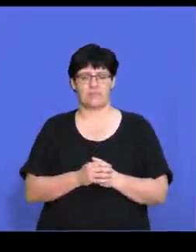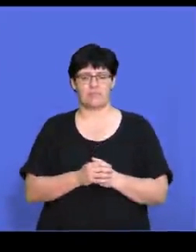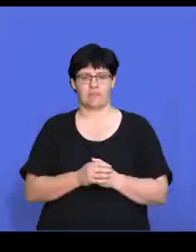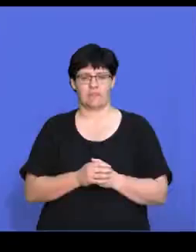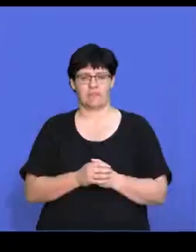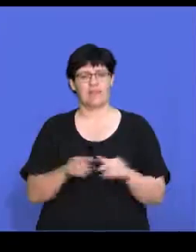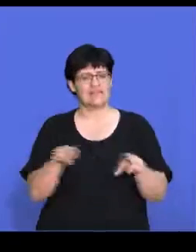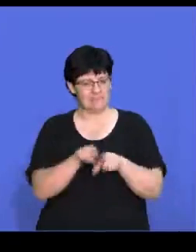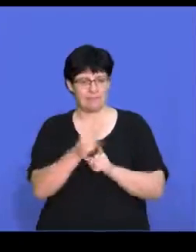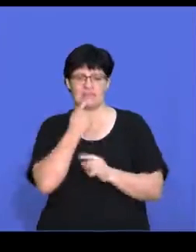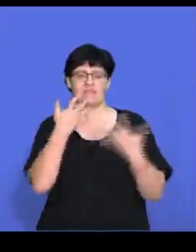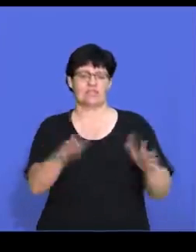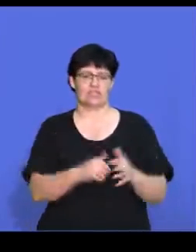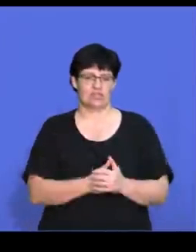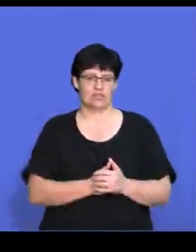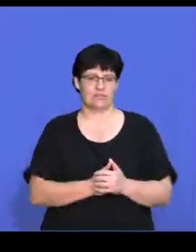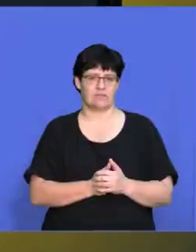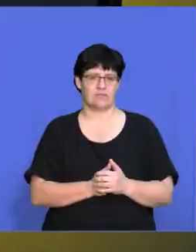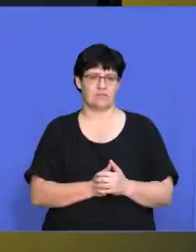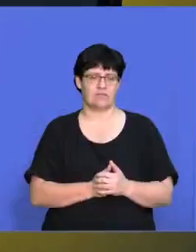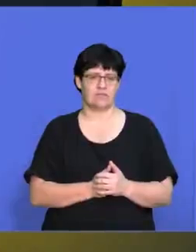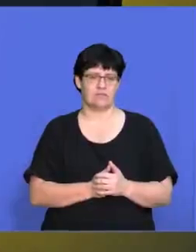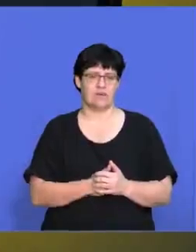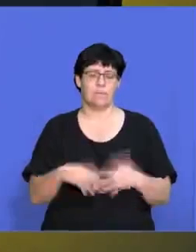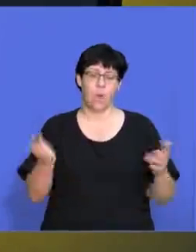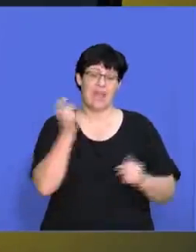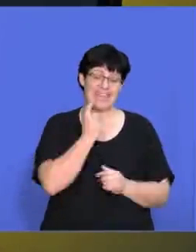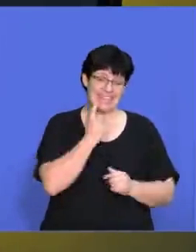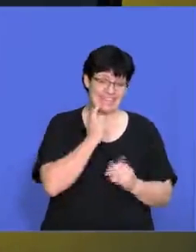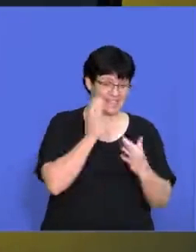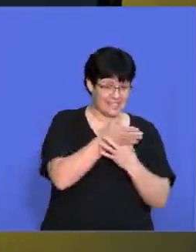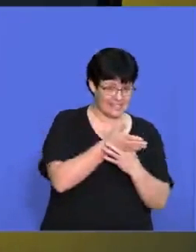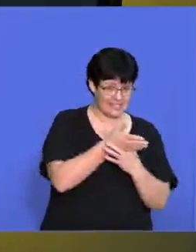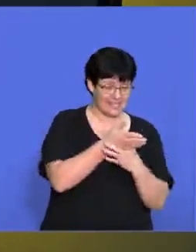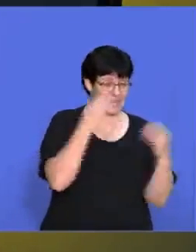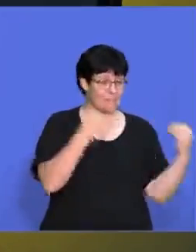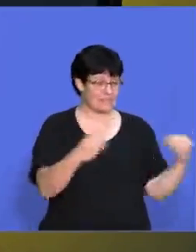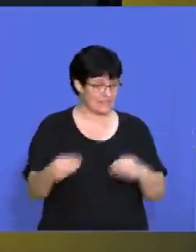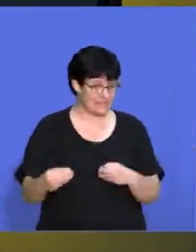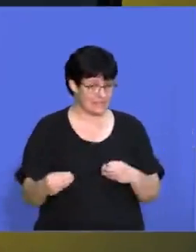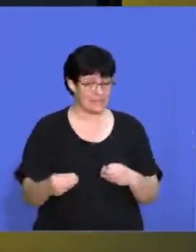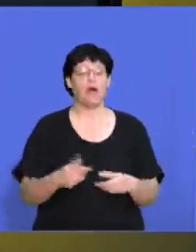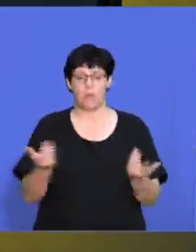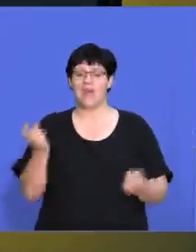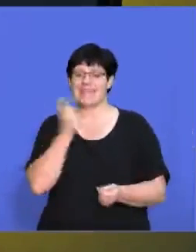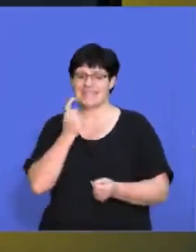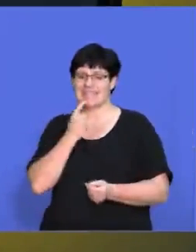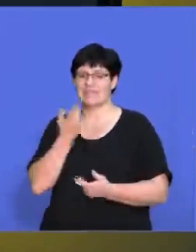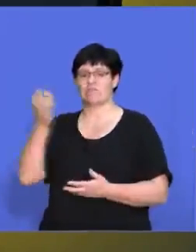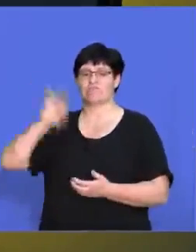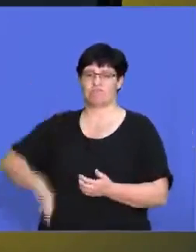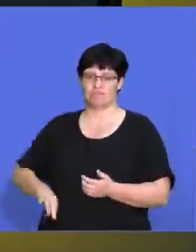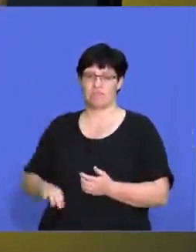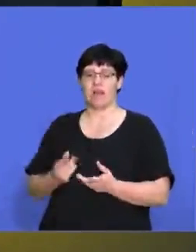as, as, as I've, said there. So the easier it is to get into a certain industry, the easier it's going to be